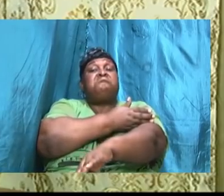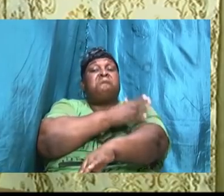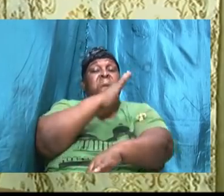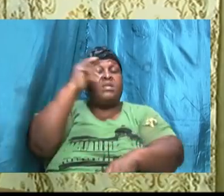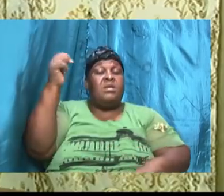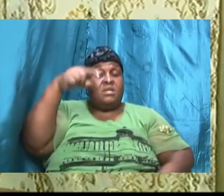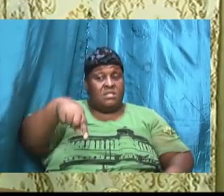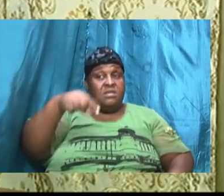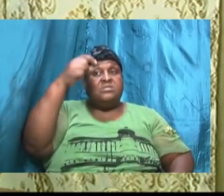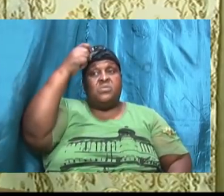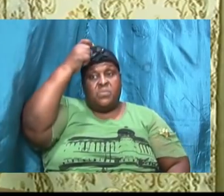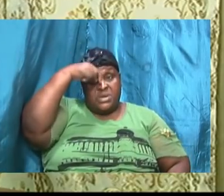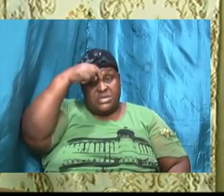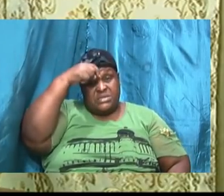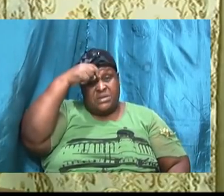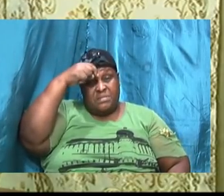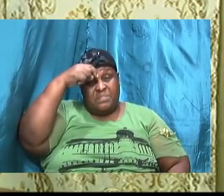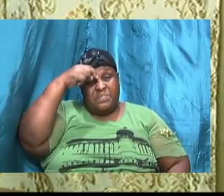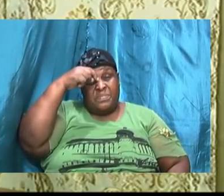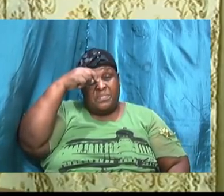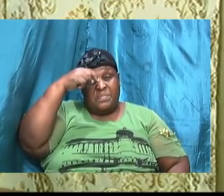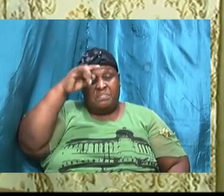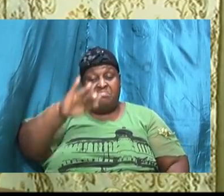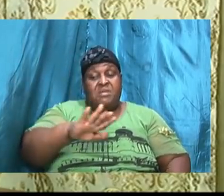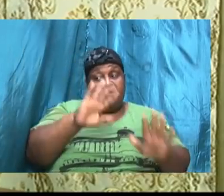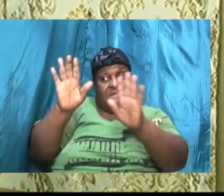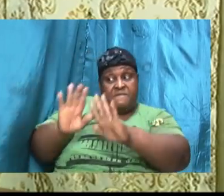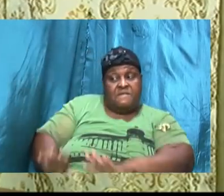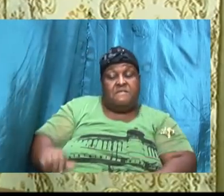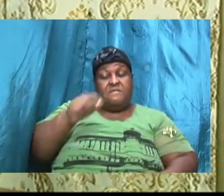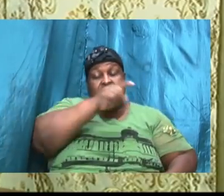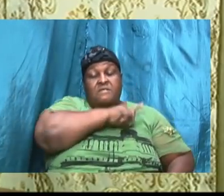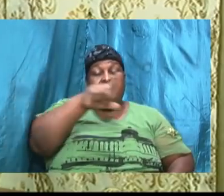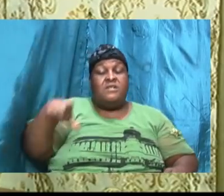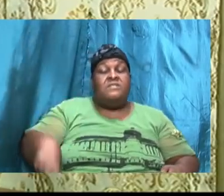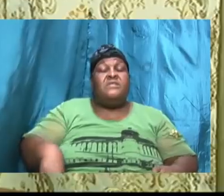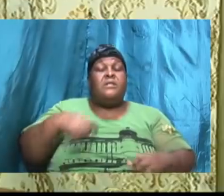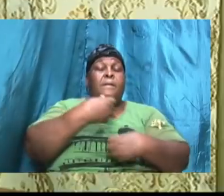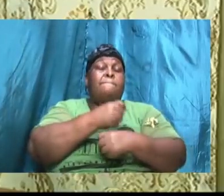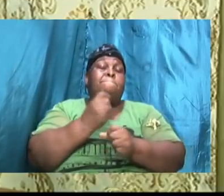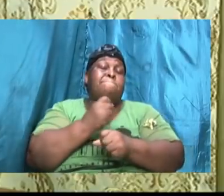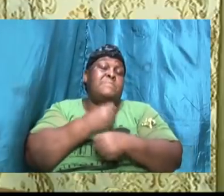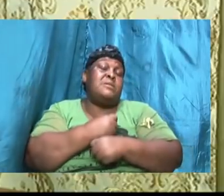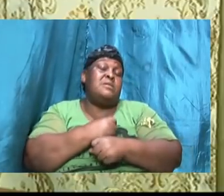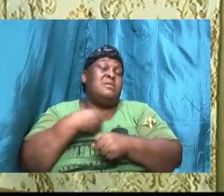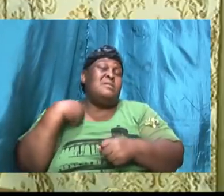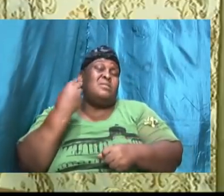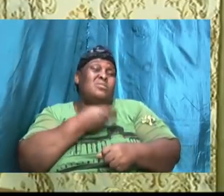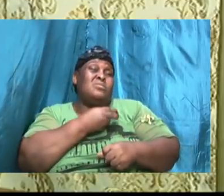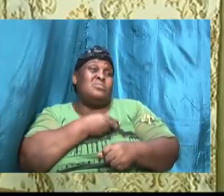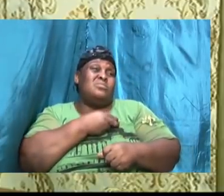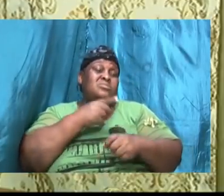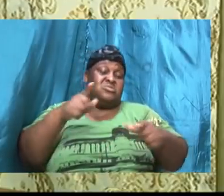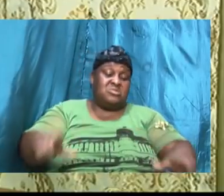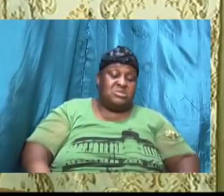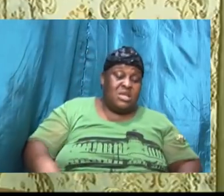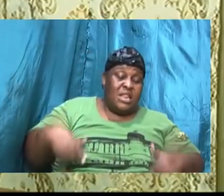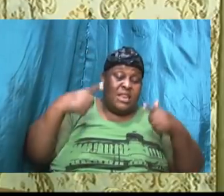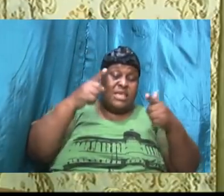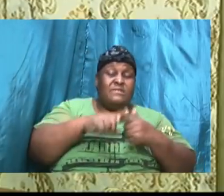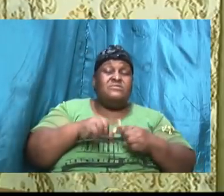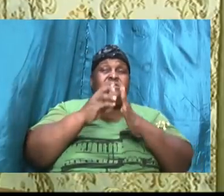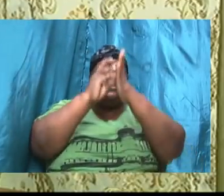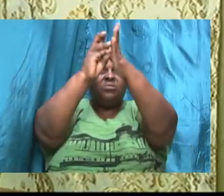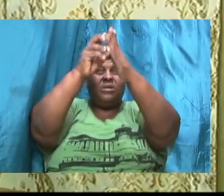this wisdom that is the fear of the Lord that caused us to walk according to his